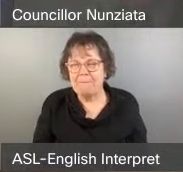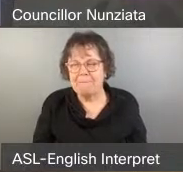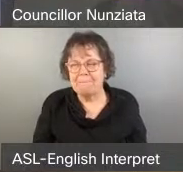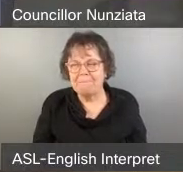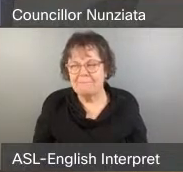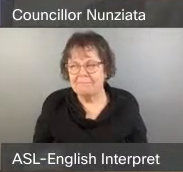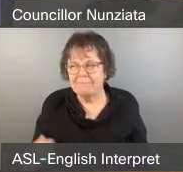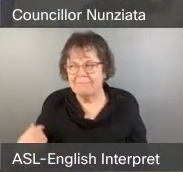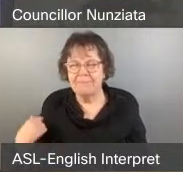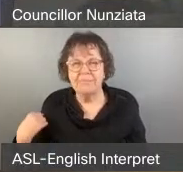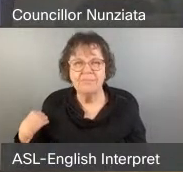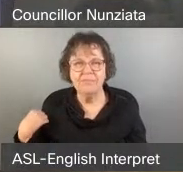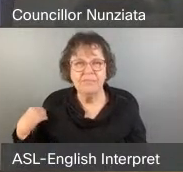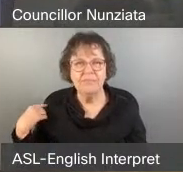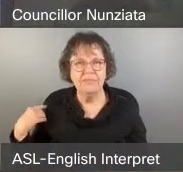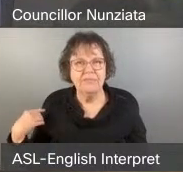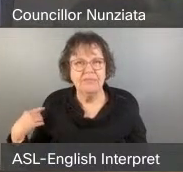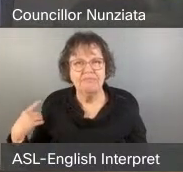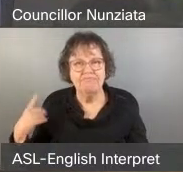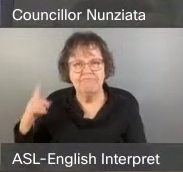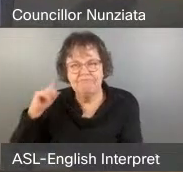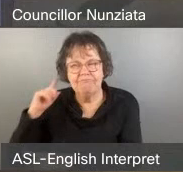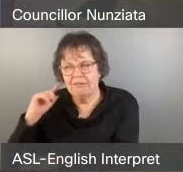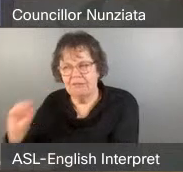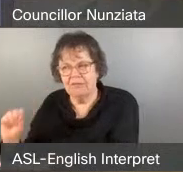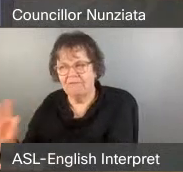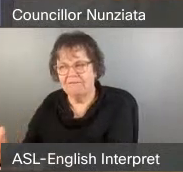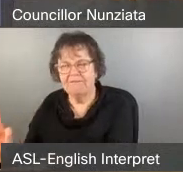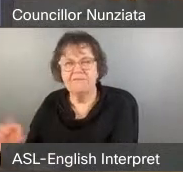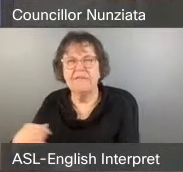Next is Michelle Cilocic.